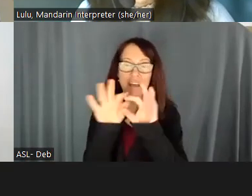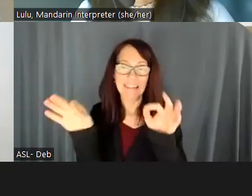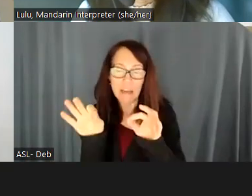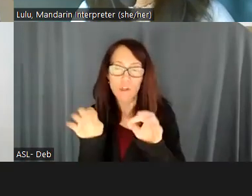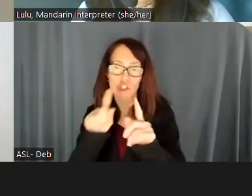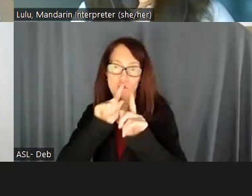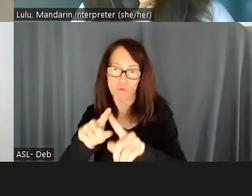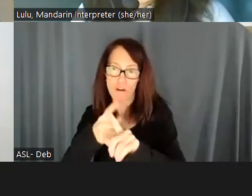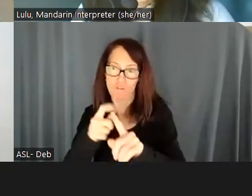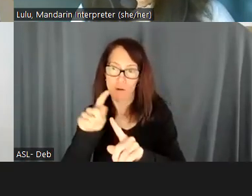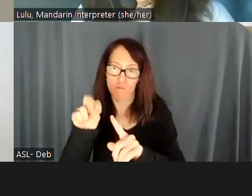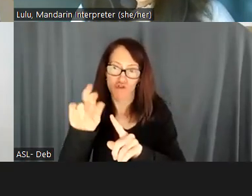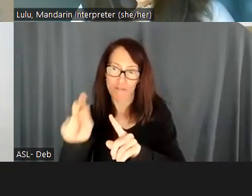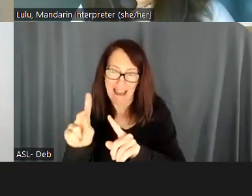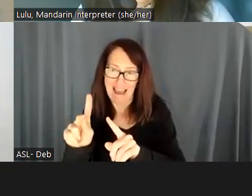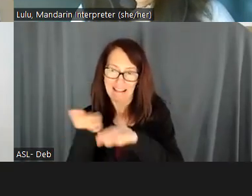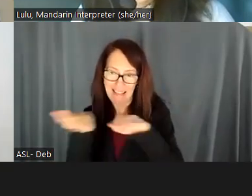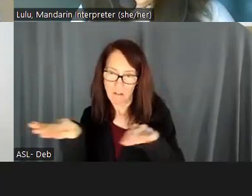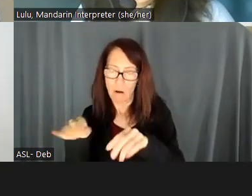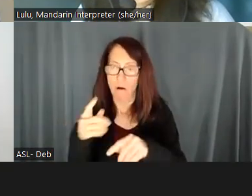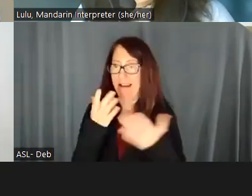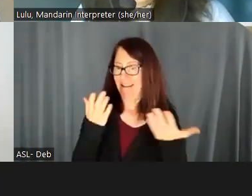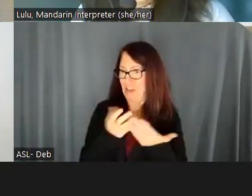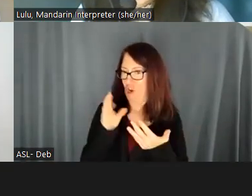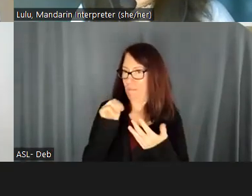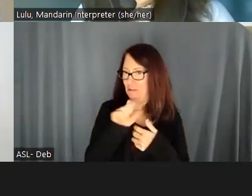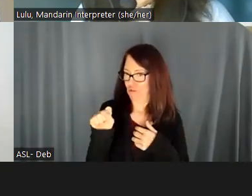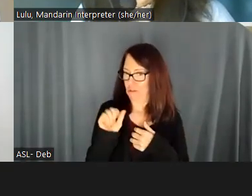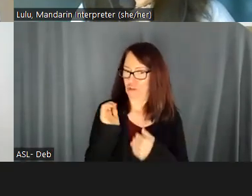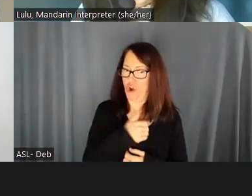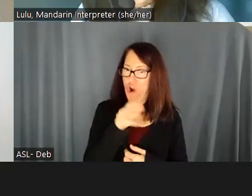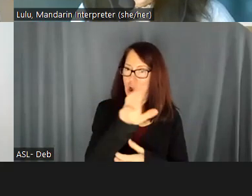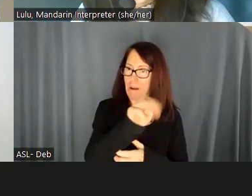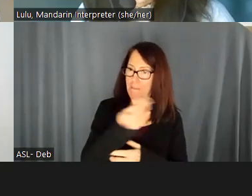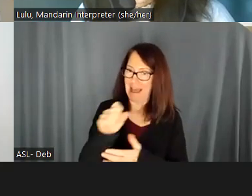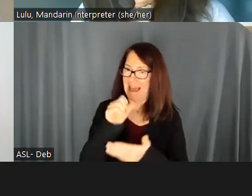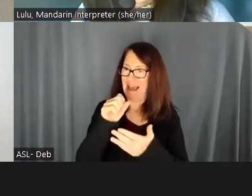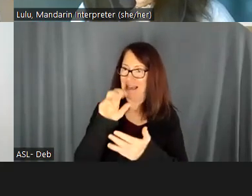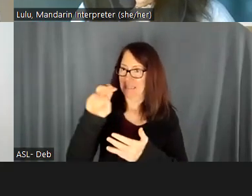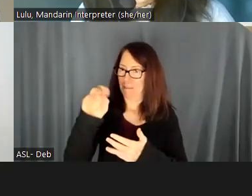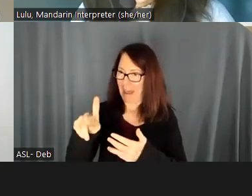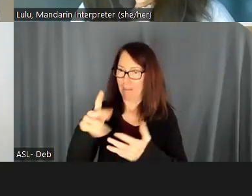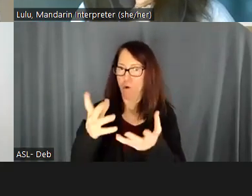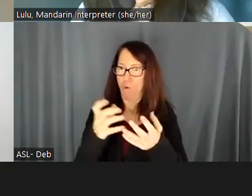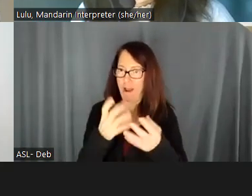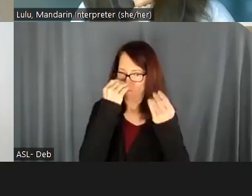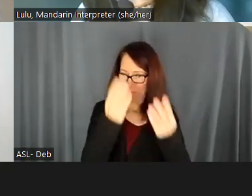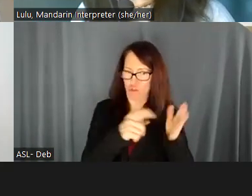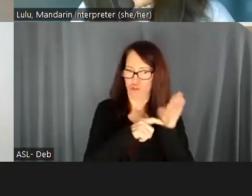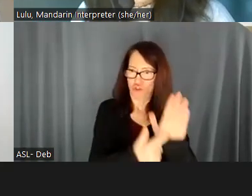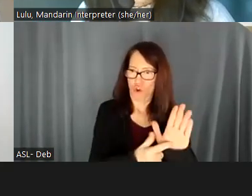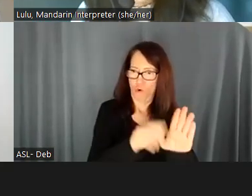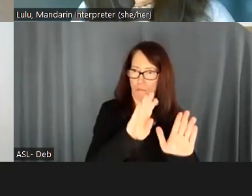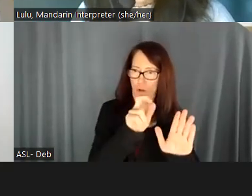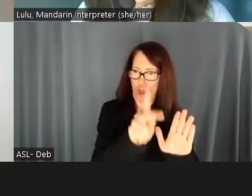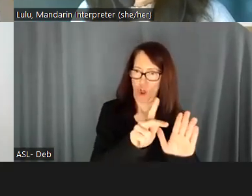but because we are trying in our Massachusetts maps to convey information at the block group level, it's reflecting